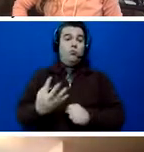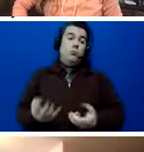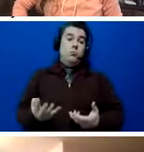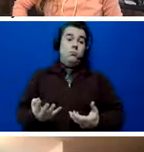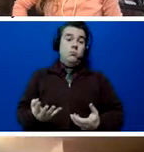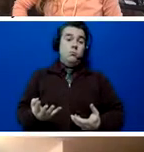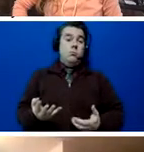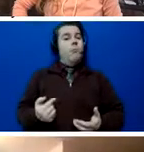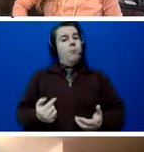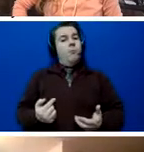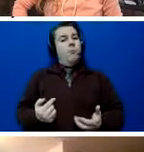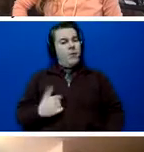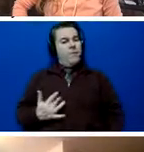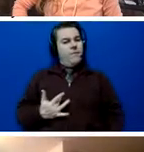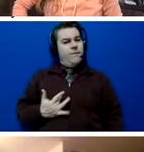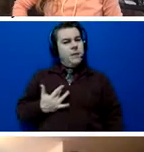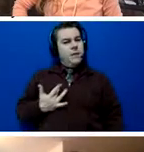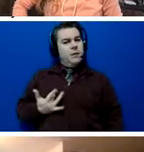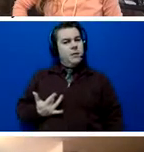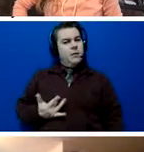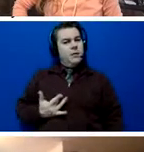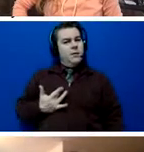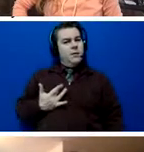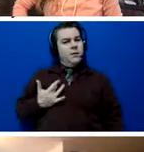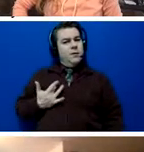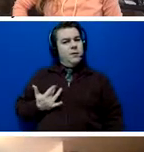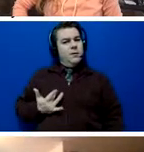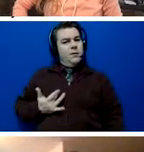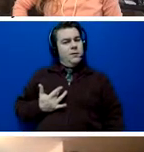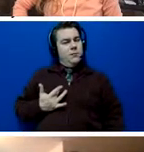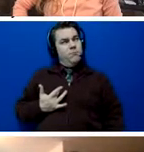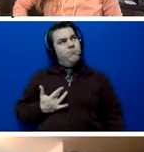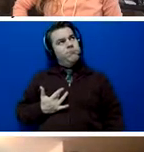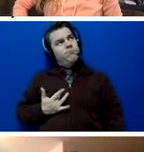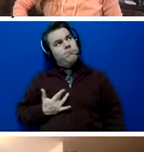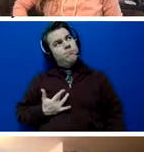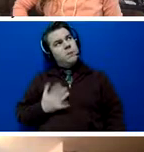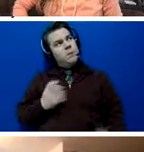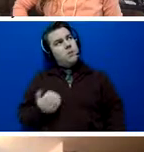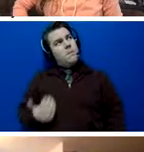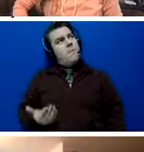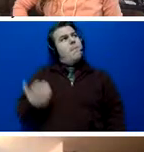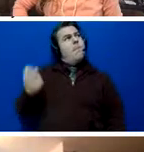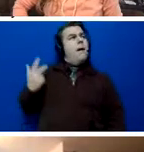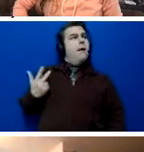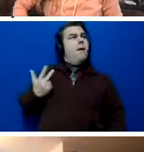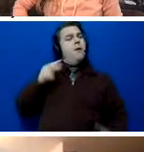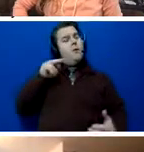in that, right, what I asked was, can you go back and can you look at why?